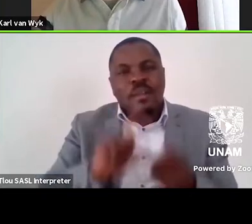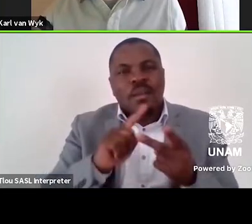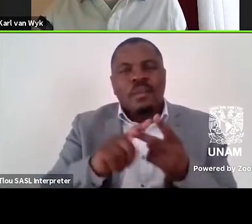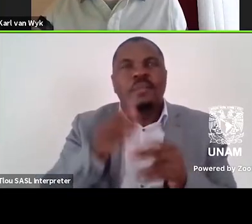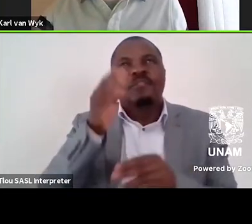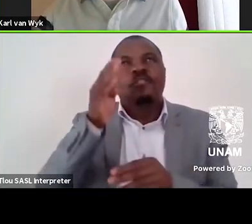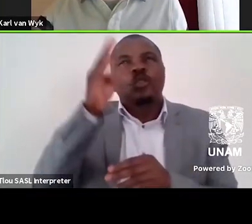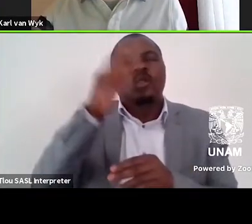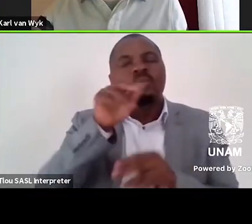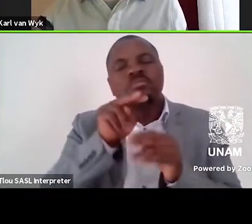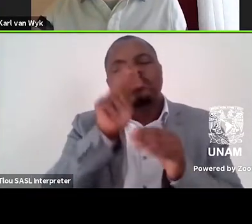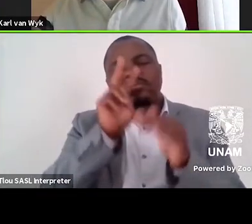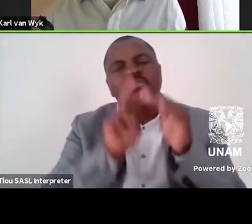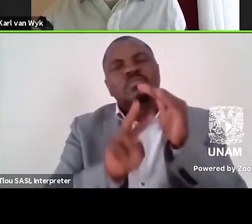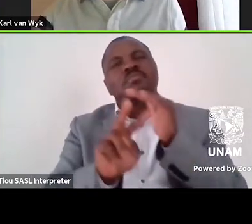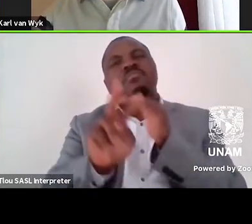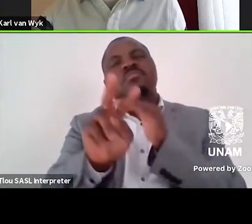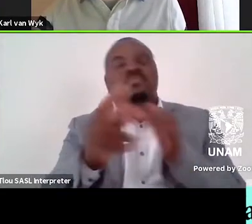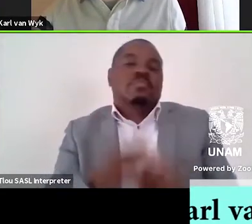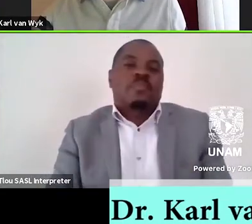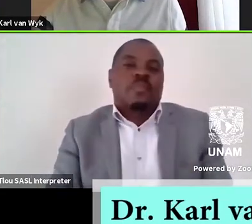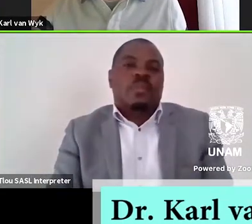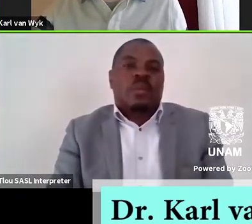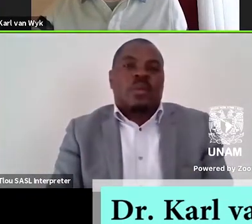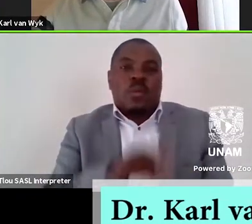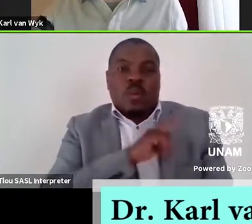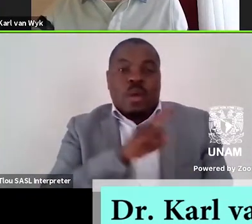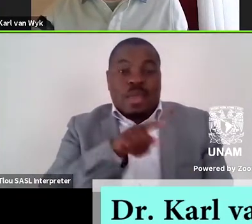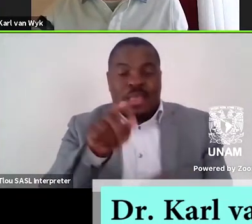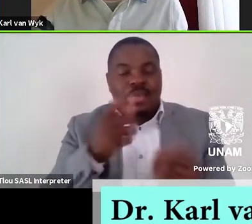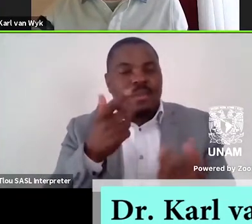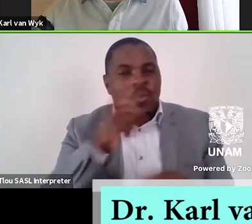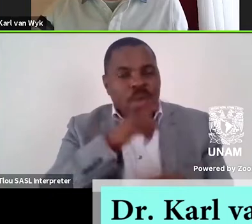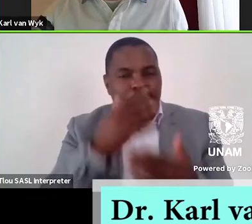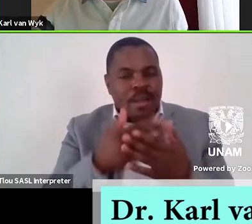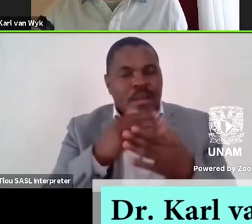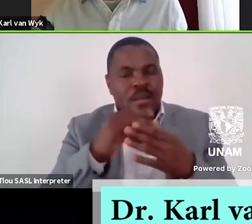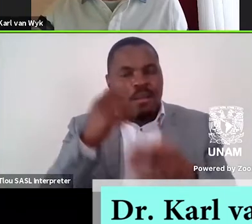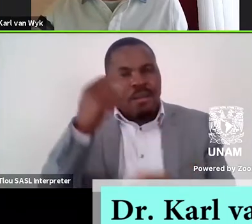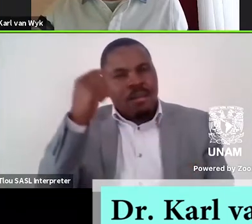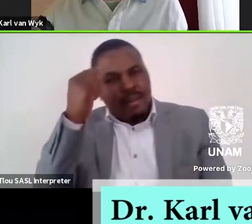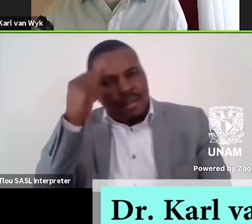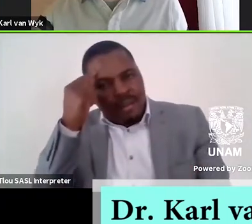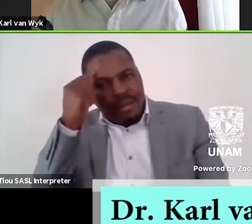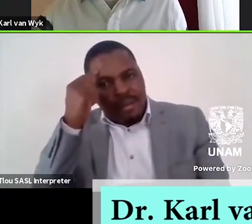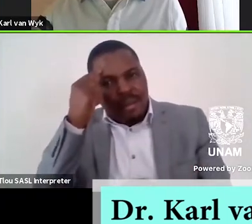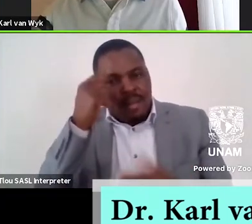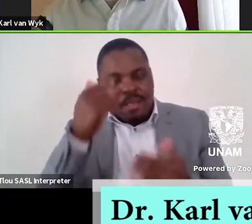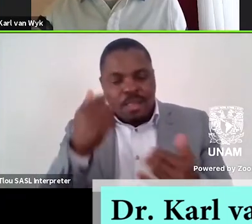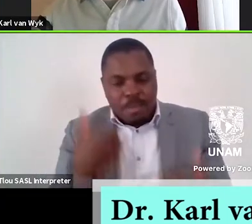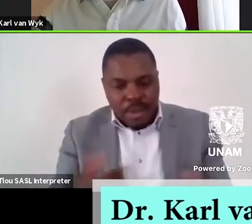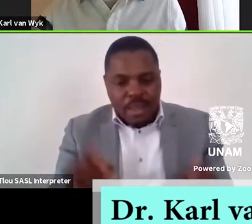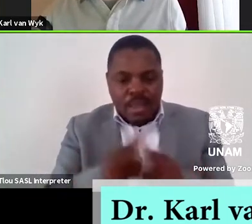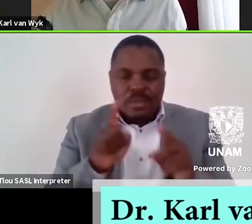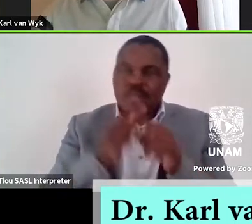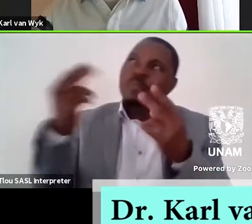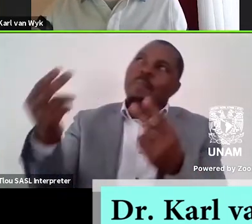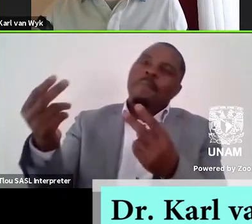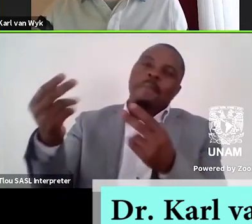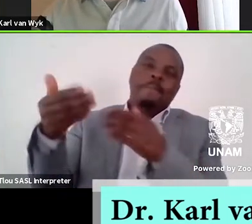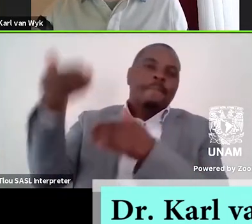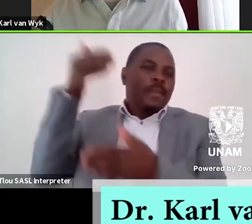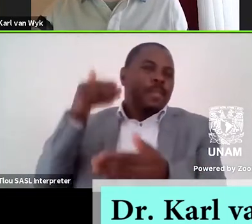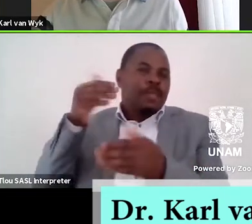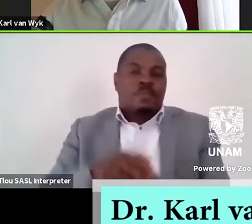have been solely and simply opportunities to reimagine or alter the present as past. And this looking back, though